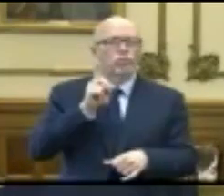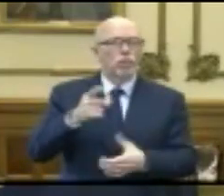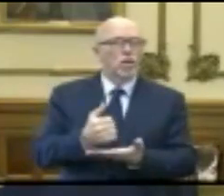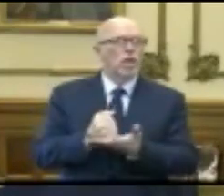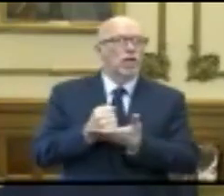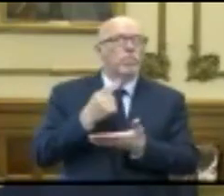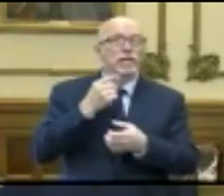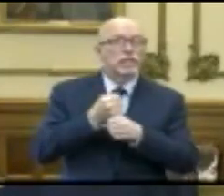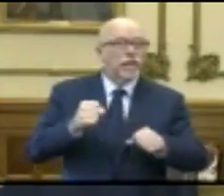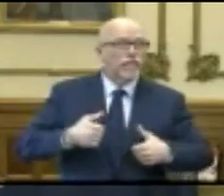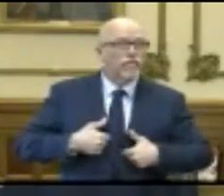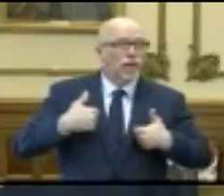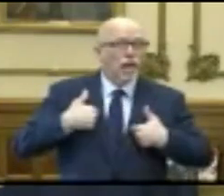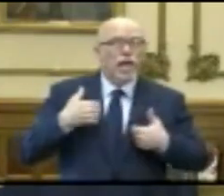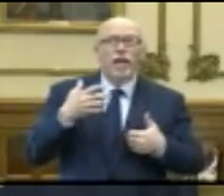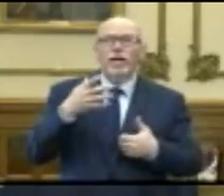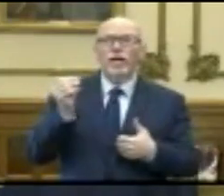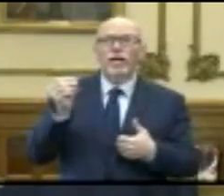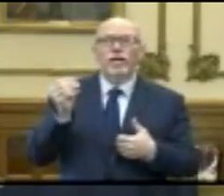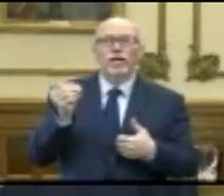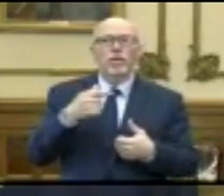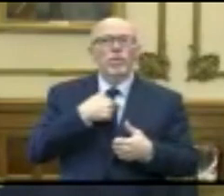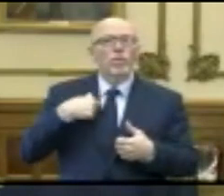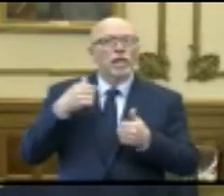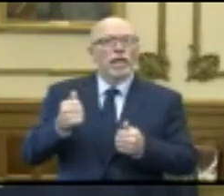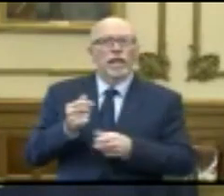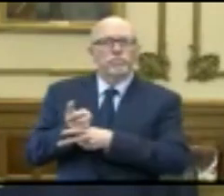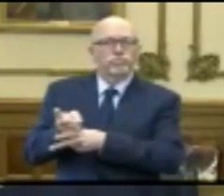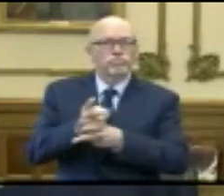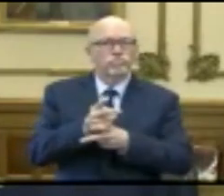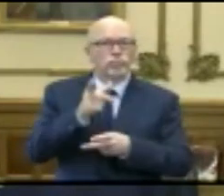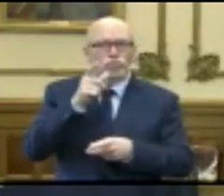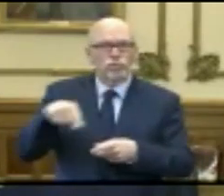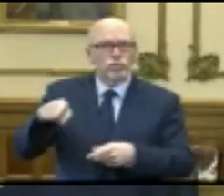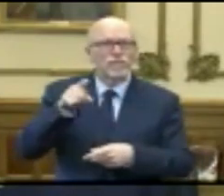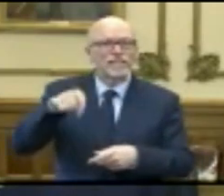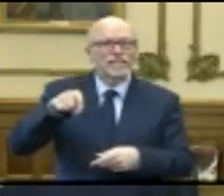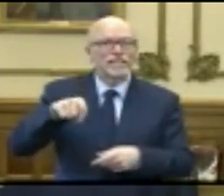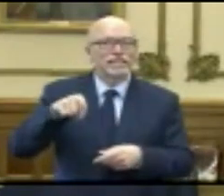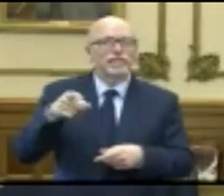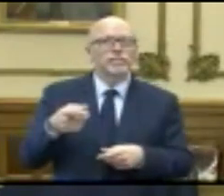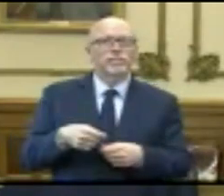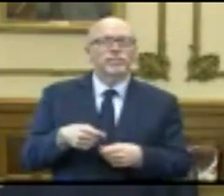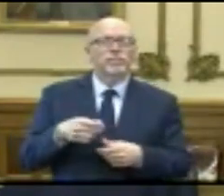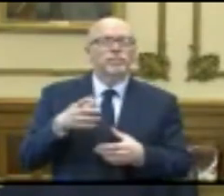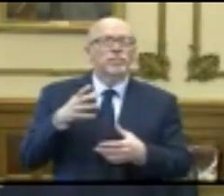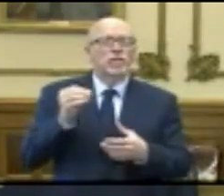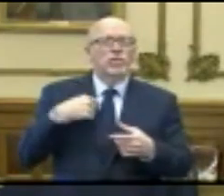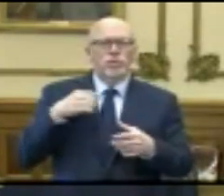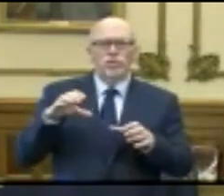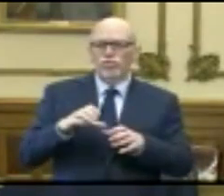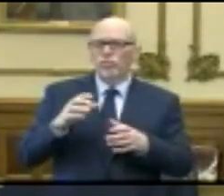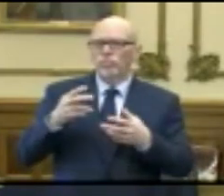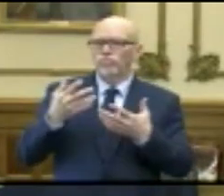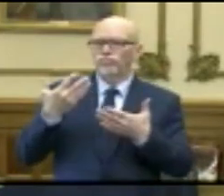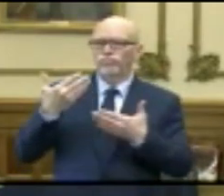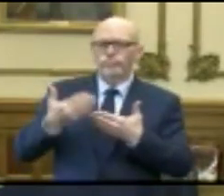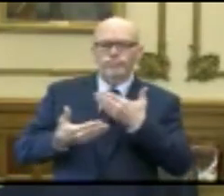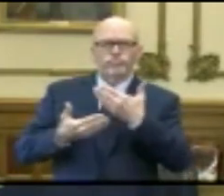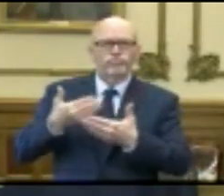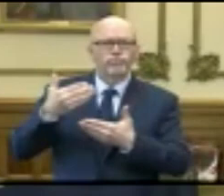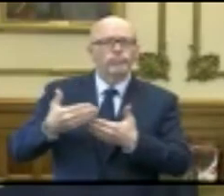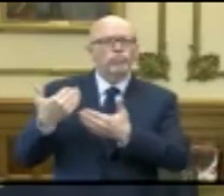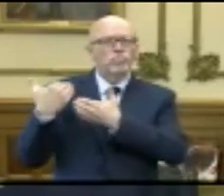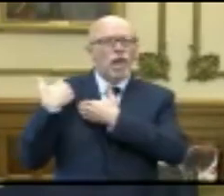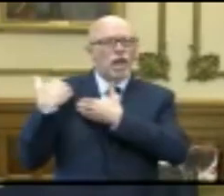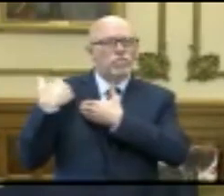lives, but that's allowing us to care for more of those folks who are in need and do it in a very methodical and responsible way.